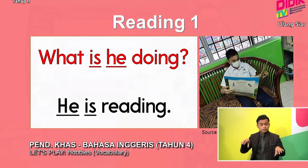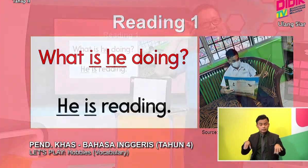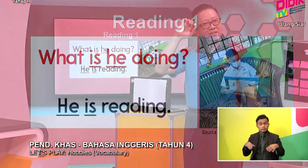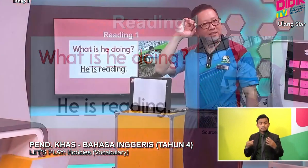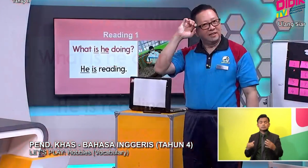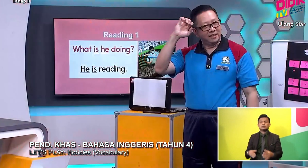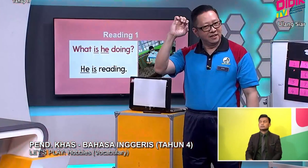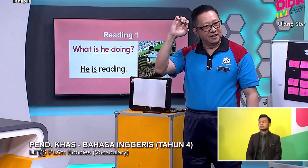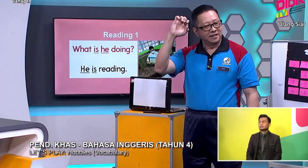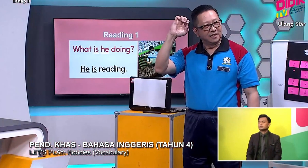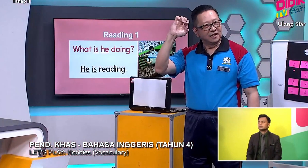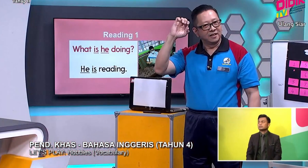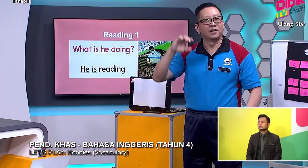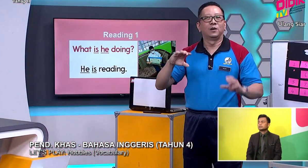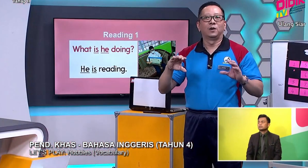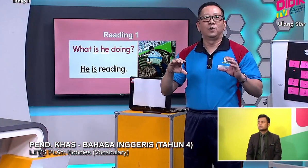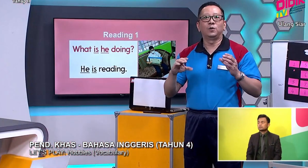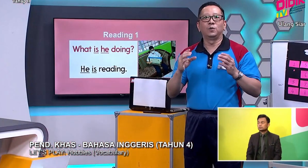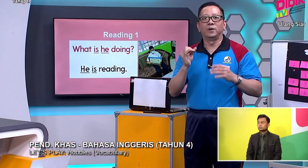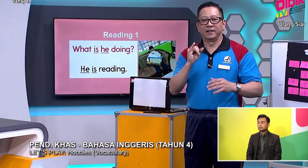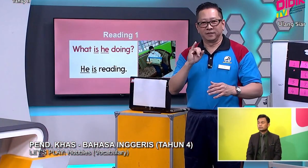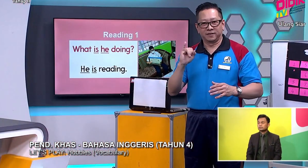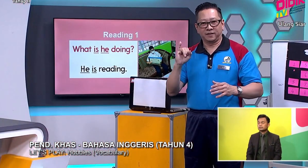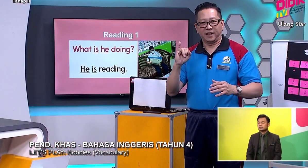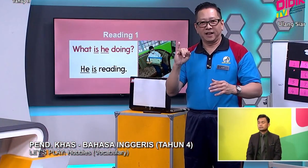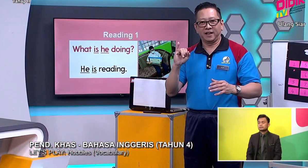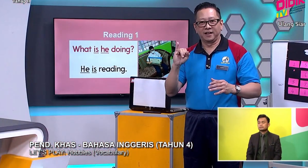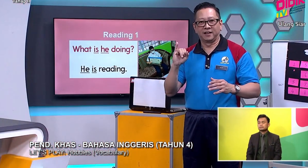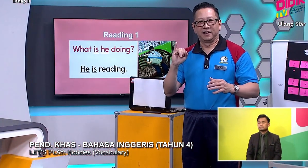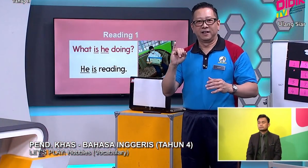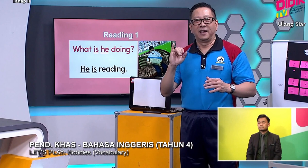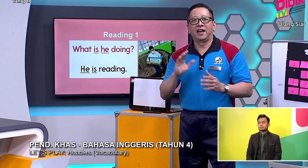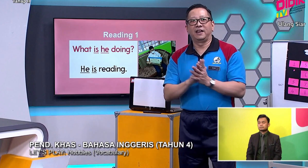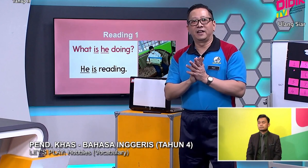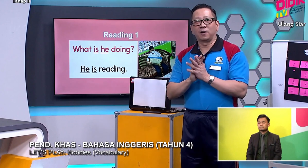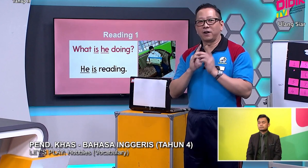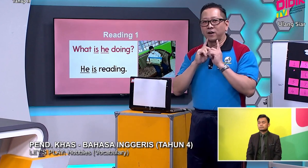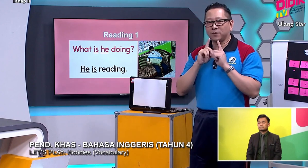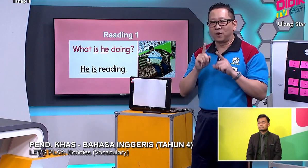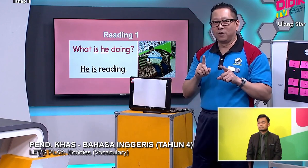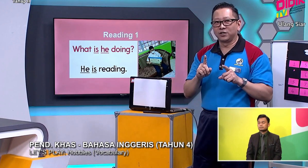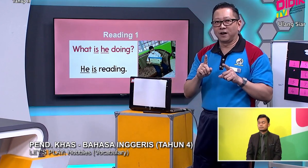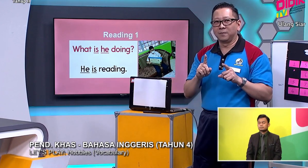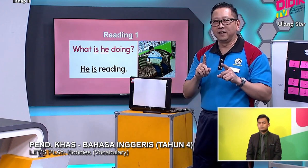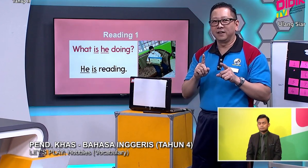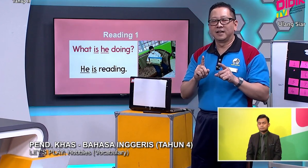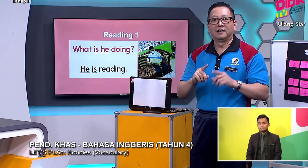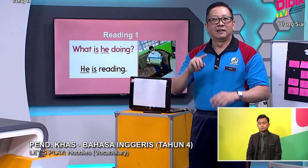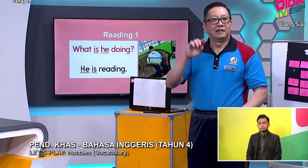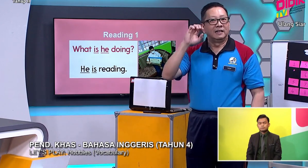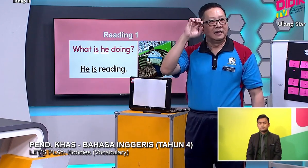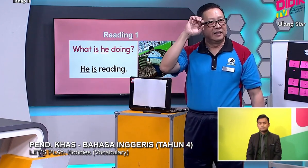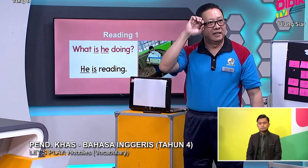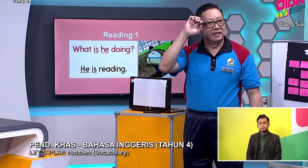He Doing Okay Okay Okay then the correct response shall be